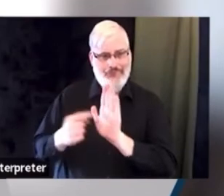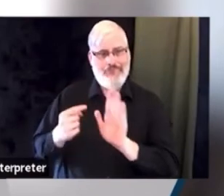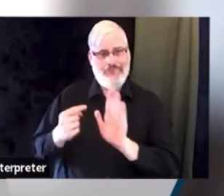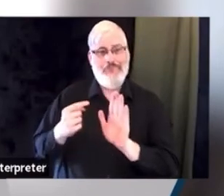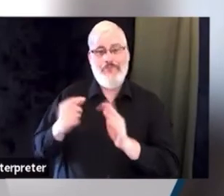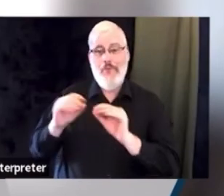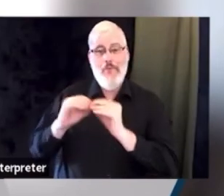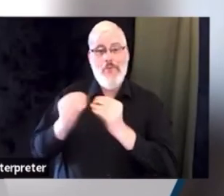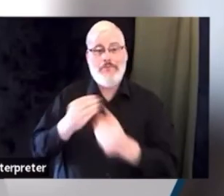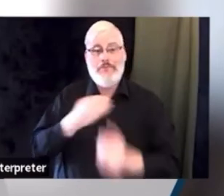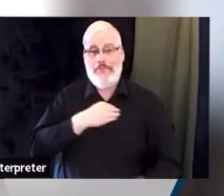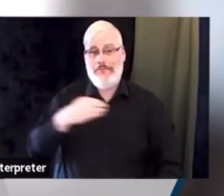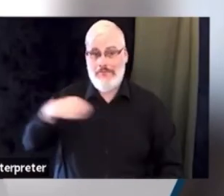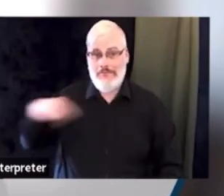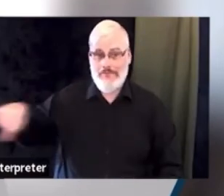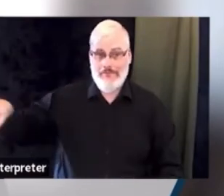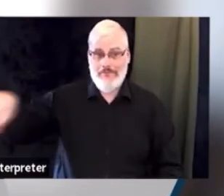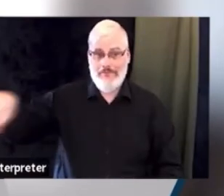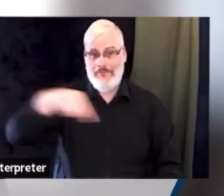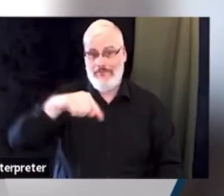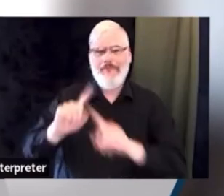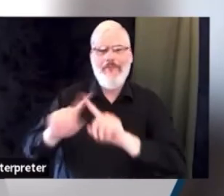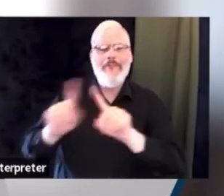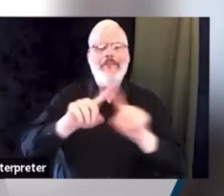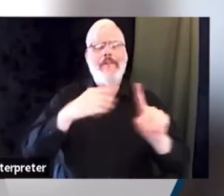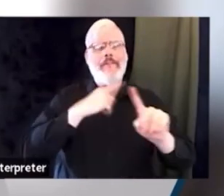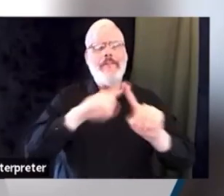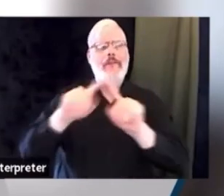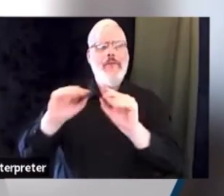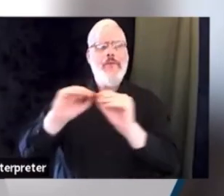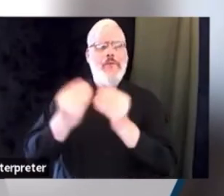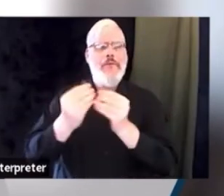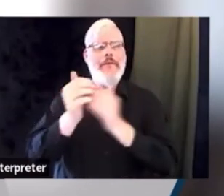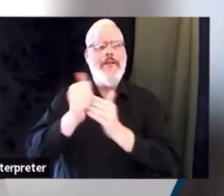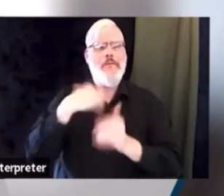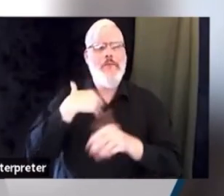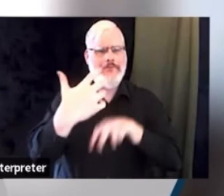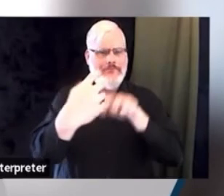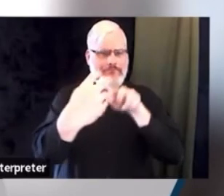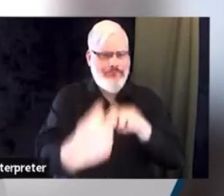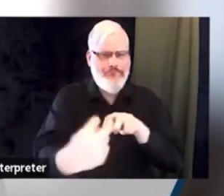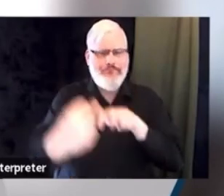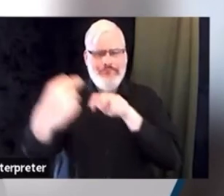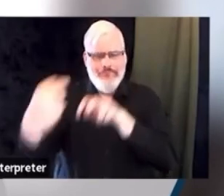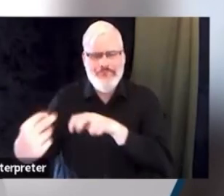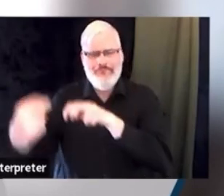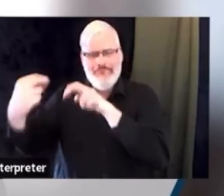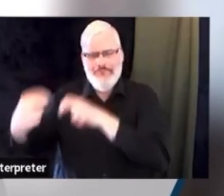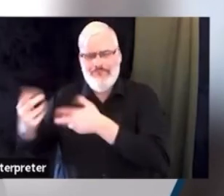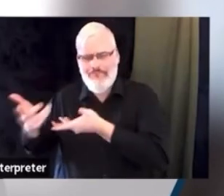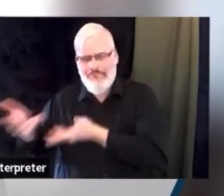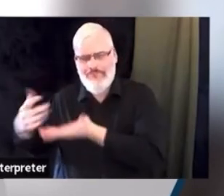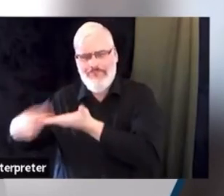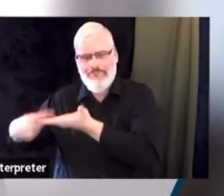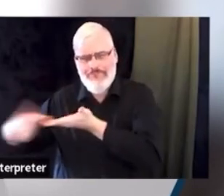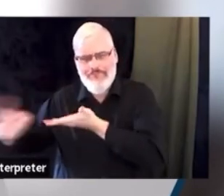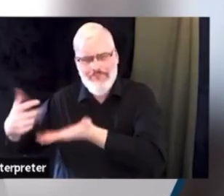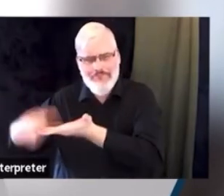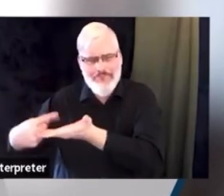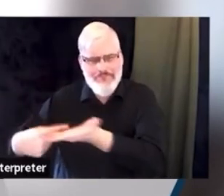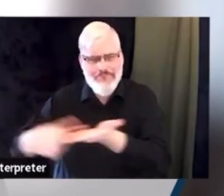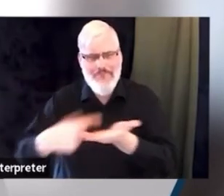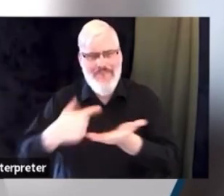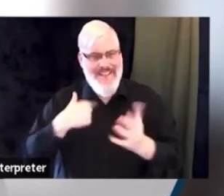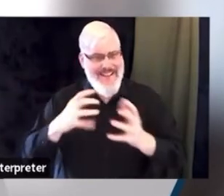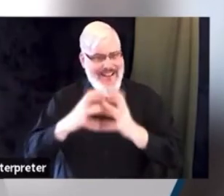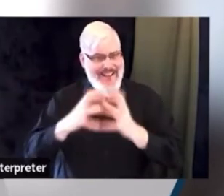needs of our department. I certainly have viewpoints and I have a lot of passion and a lot of ideas, but I want to make sure that as we set